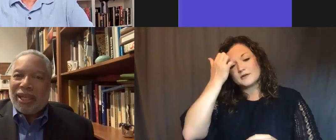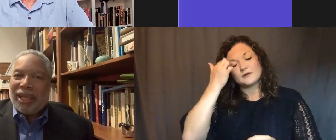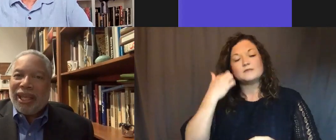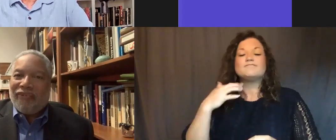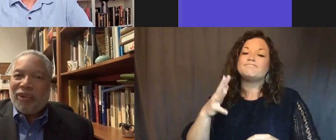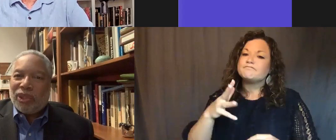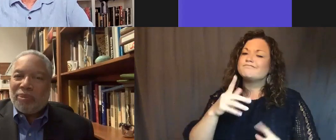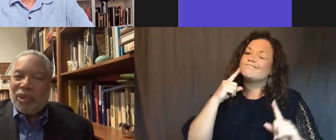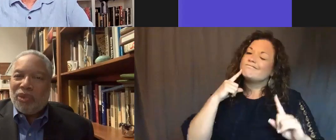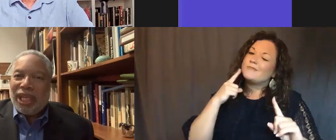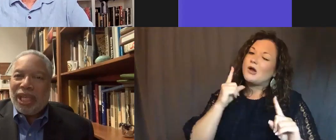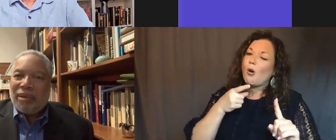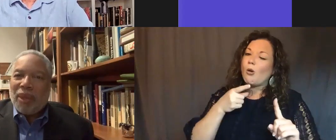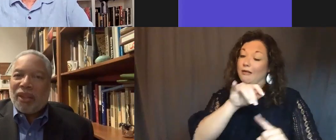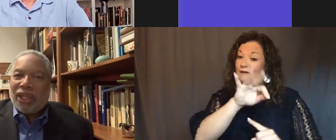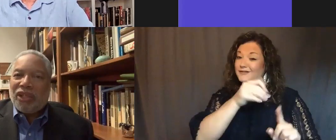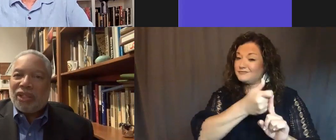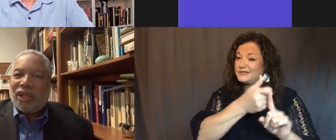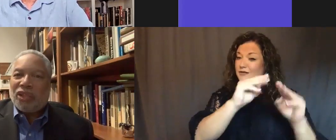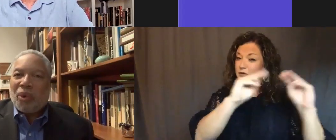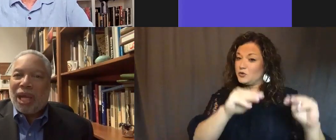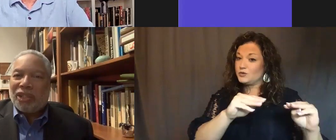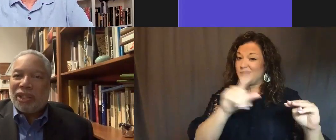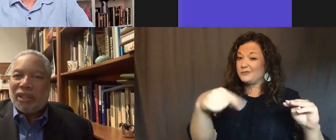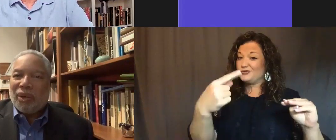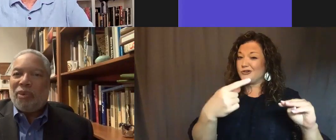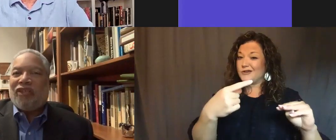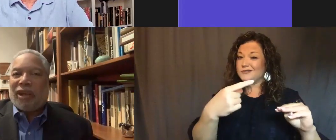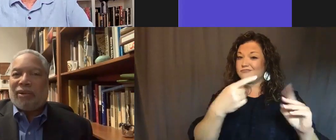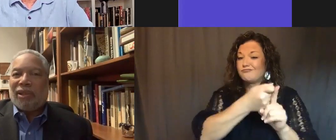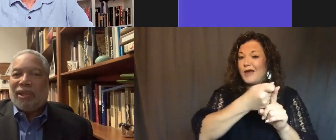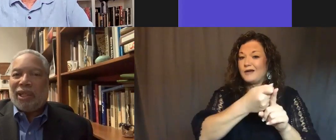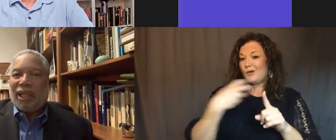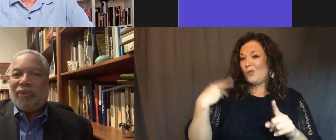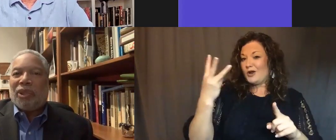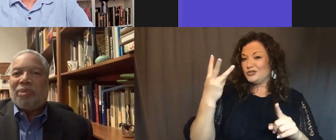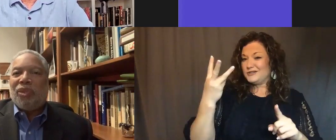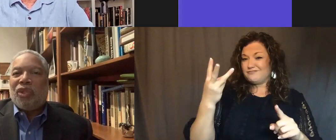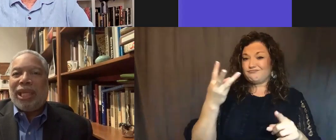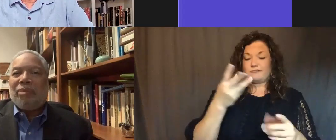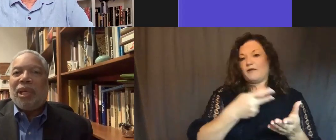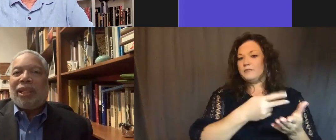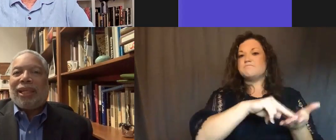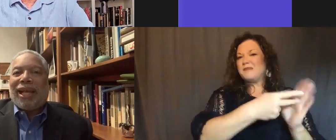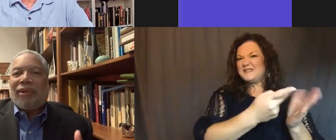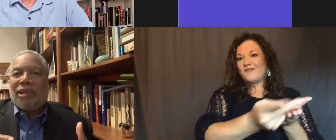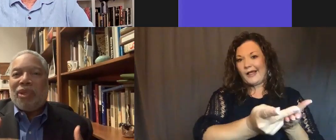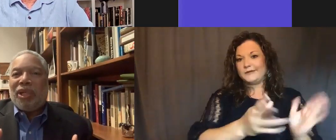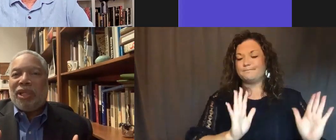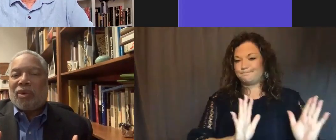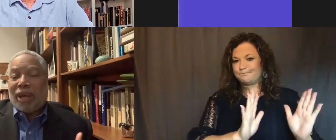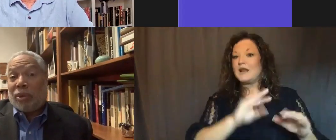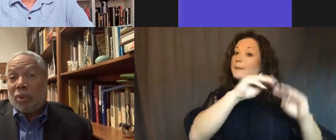that if it was a museum that just touched Washington, we failed. If it was a museum that allowed